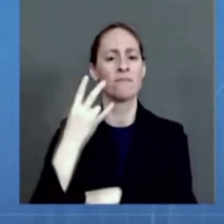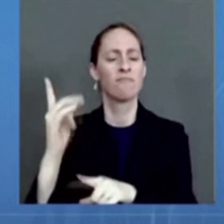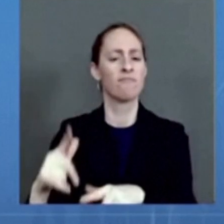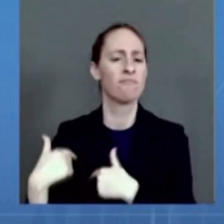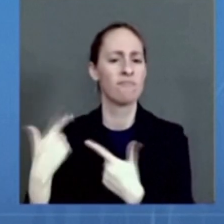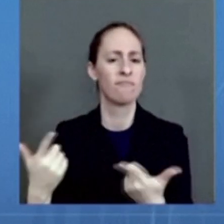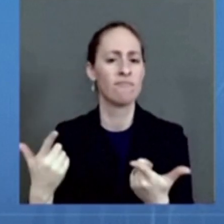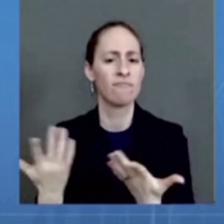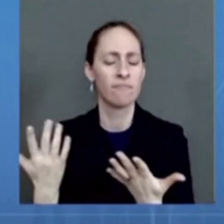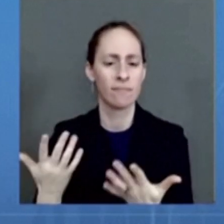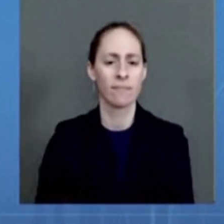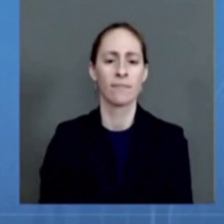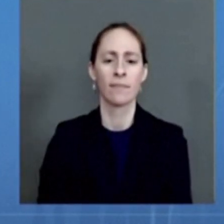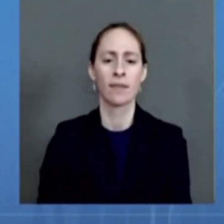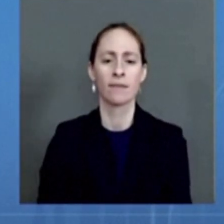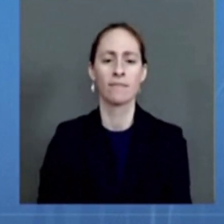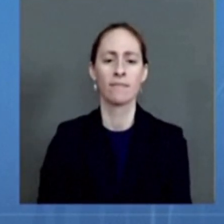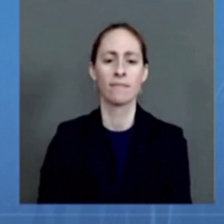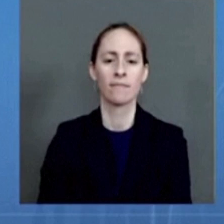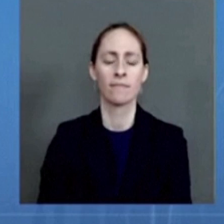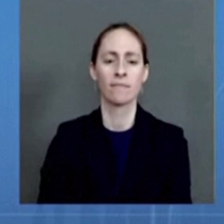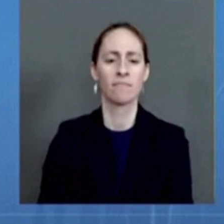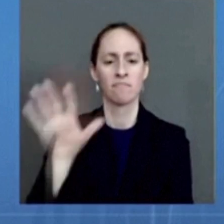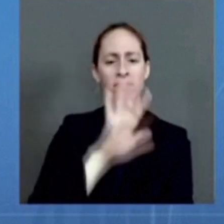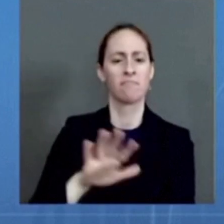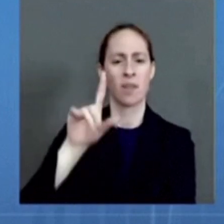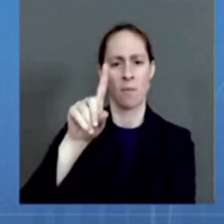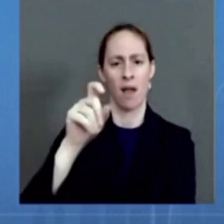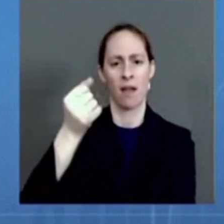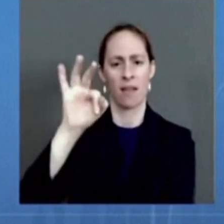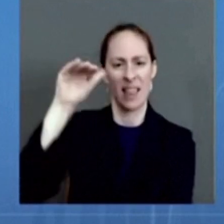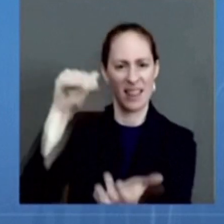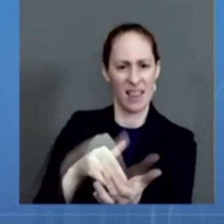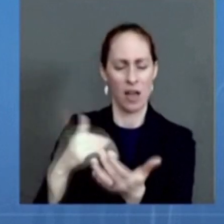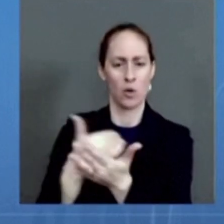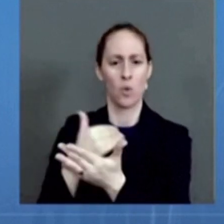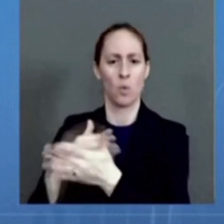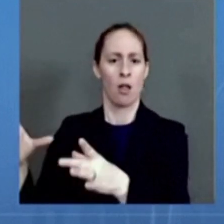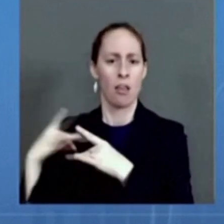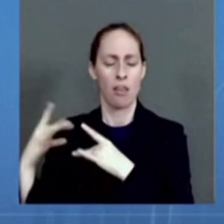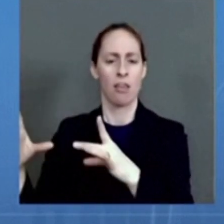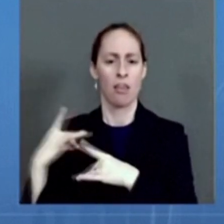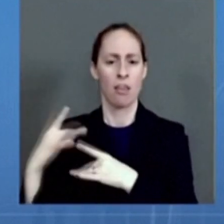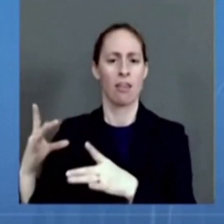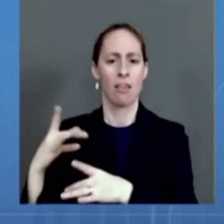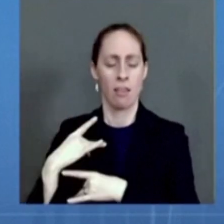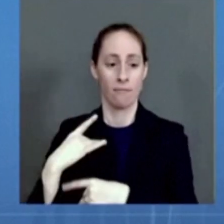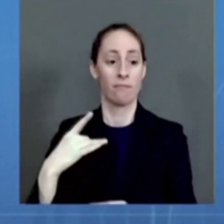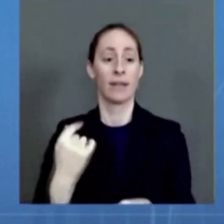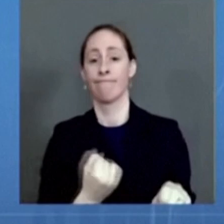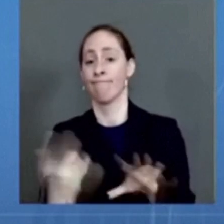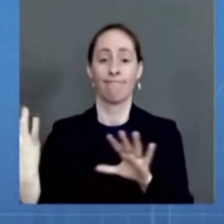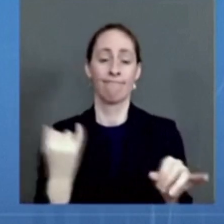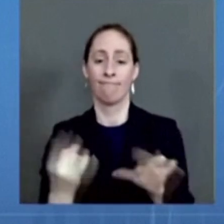seven-day average of hospital admissions is at about 7,800 per day, an increase of about 4 percent over the prior week.